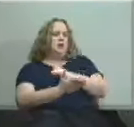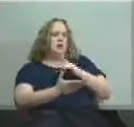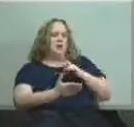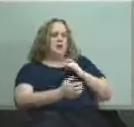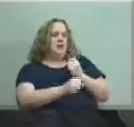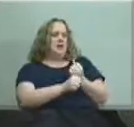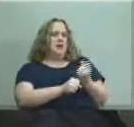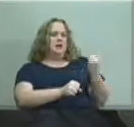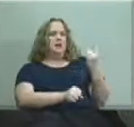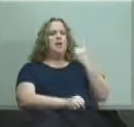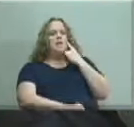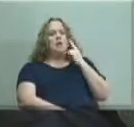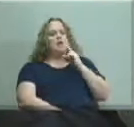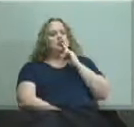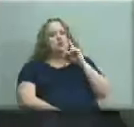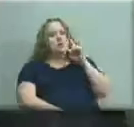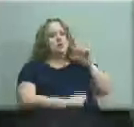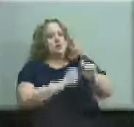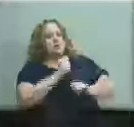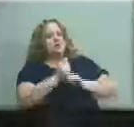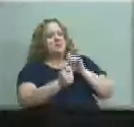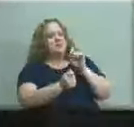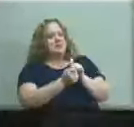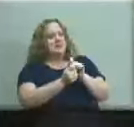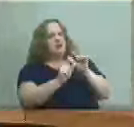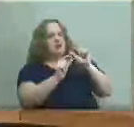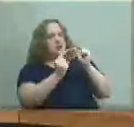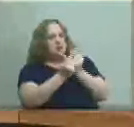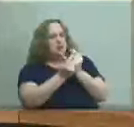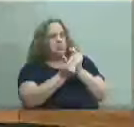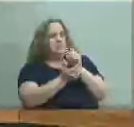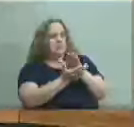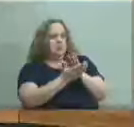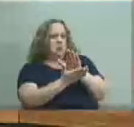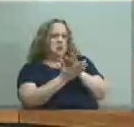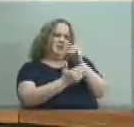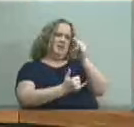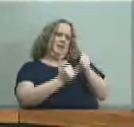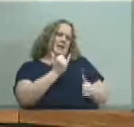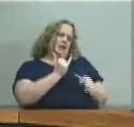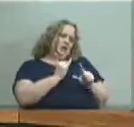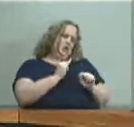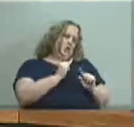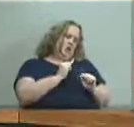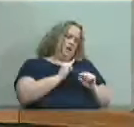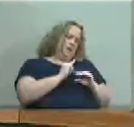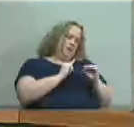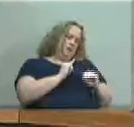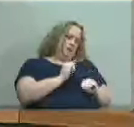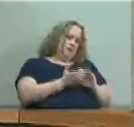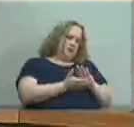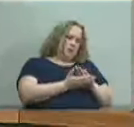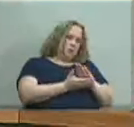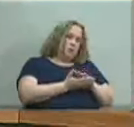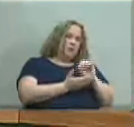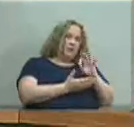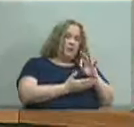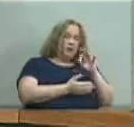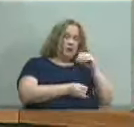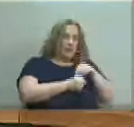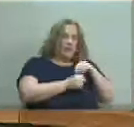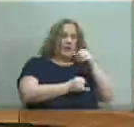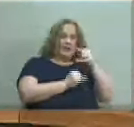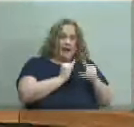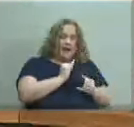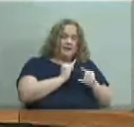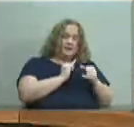it was for a very select group of schools i believe it's the last 20 percent of schools uh and if you're in the last 20 percent of schools within the state then